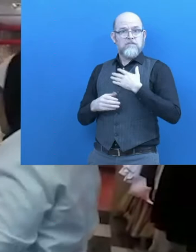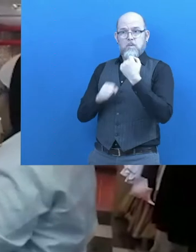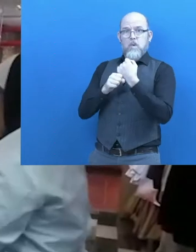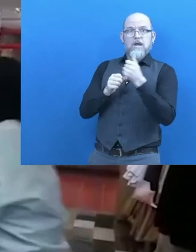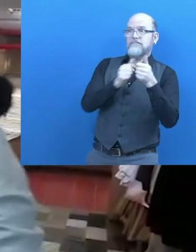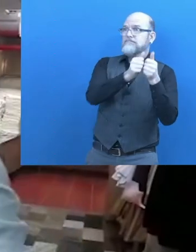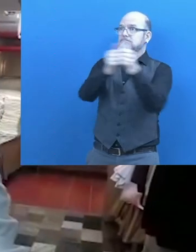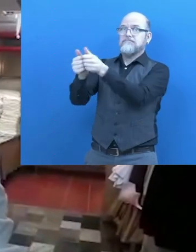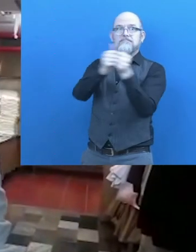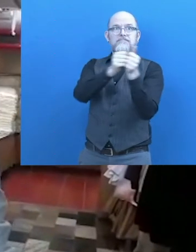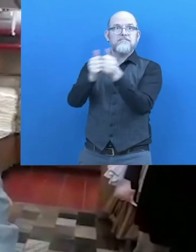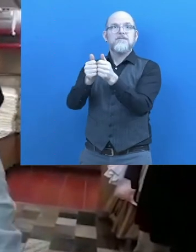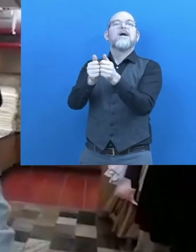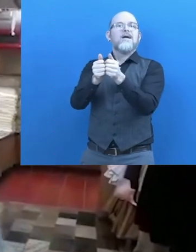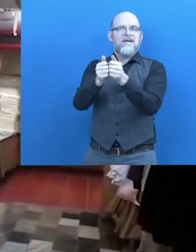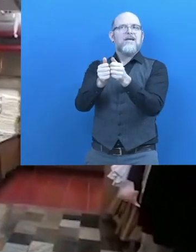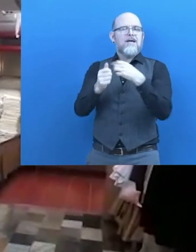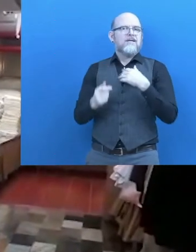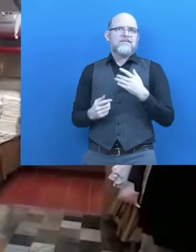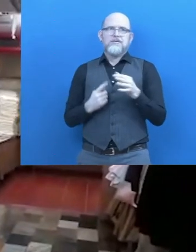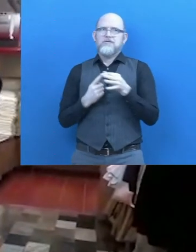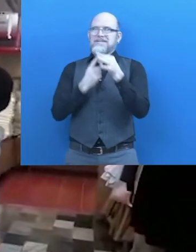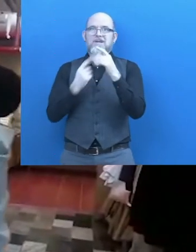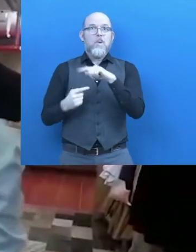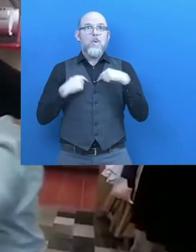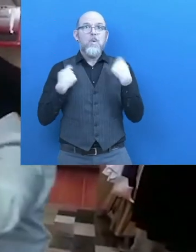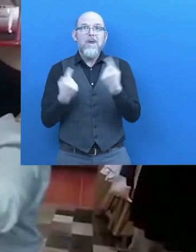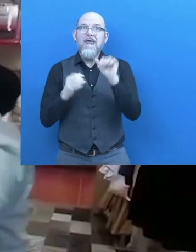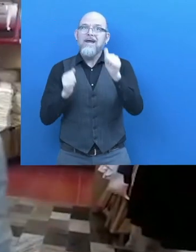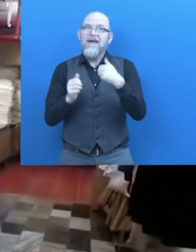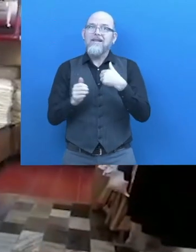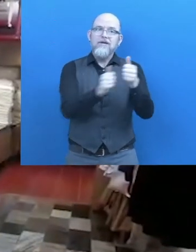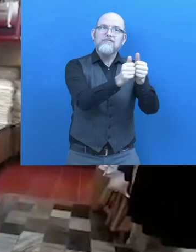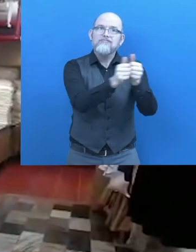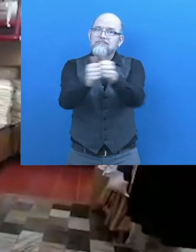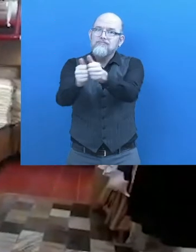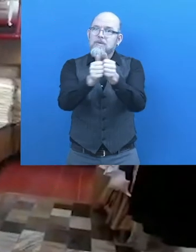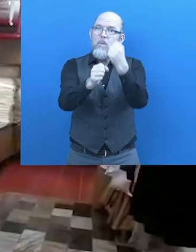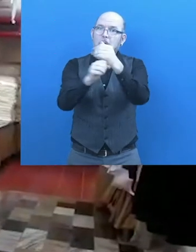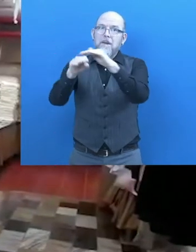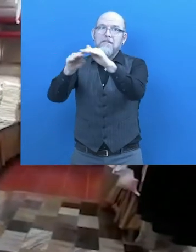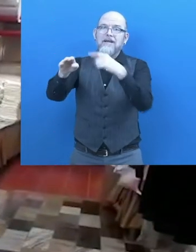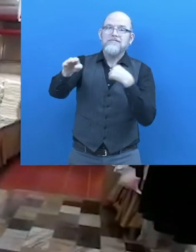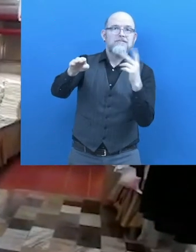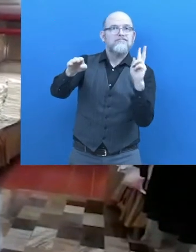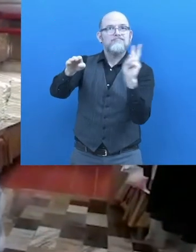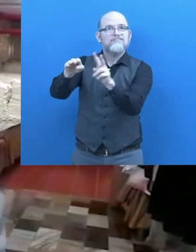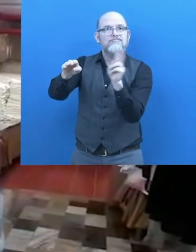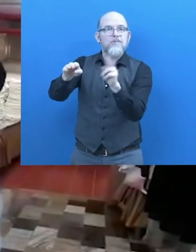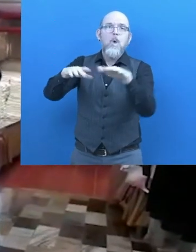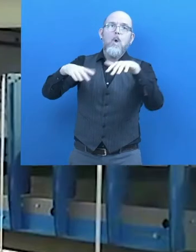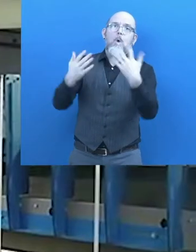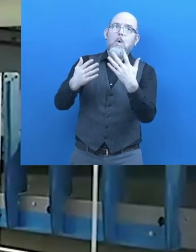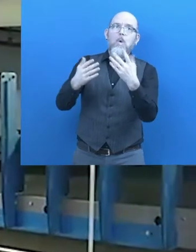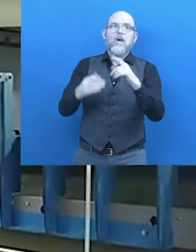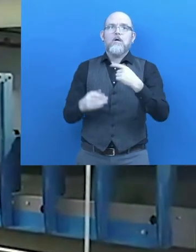Another unique feature is that we provide and we ensure continuity of the workers in the work side whether it be from day